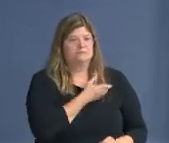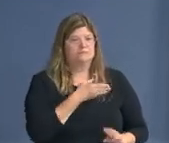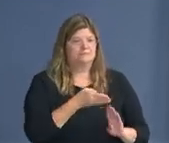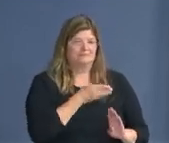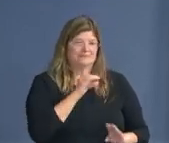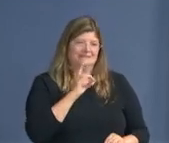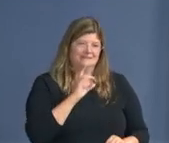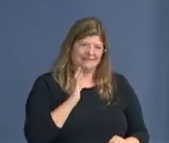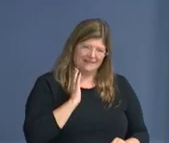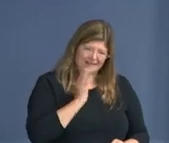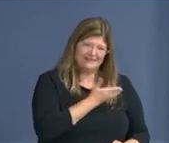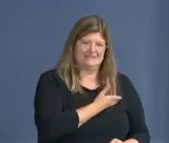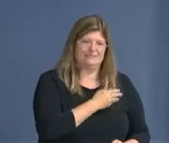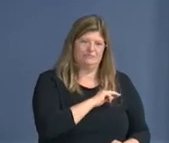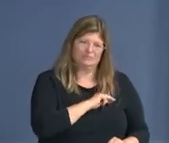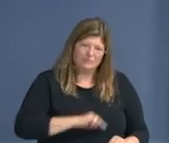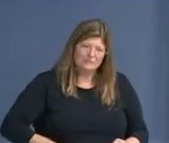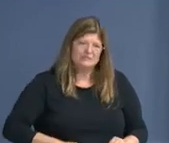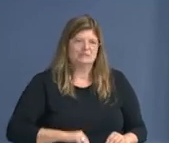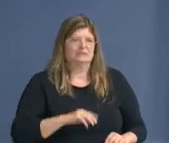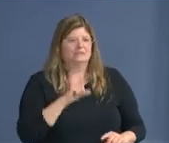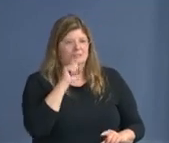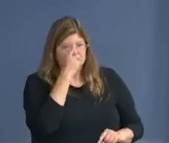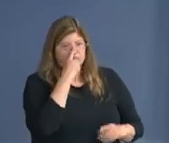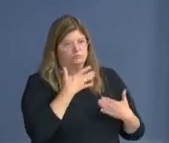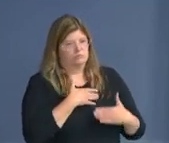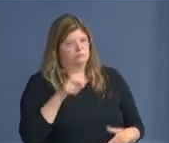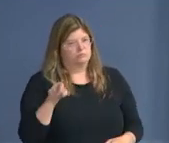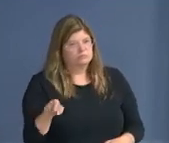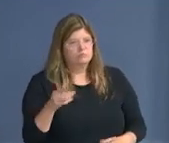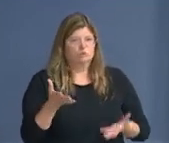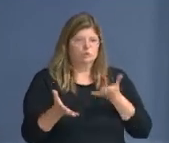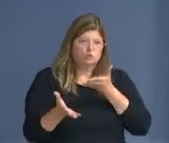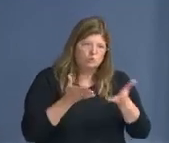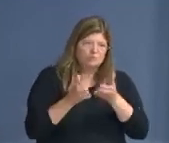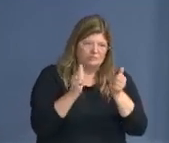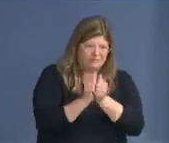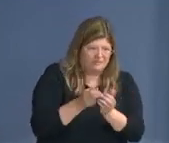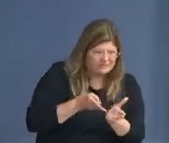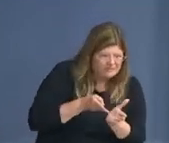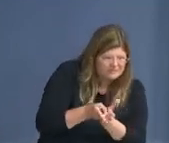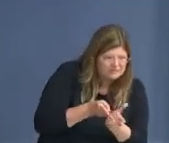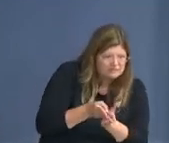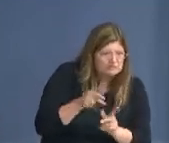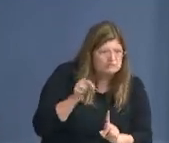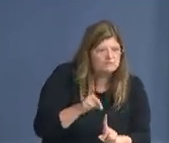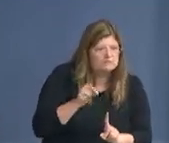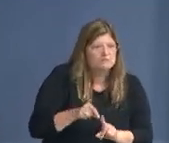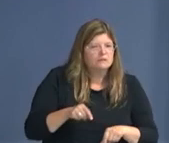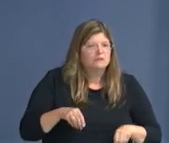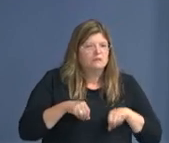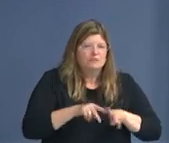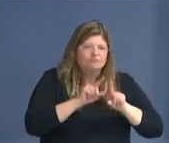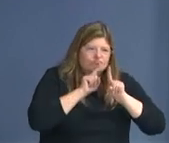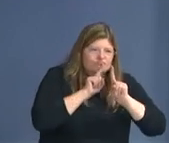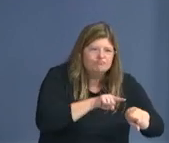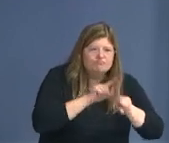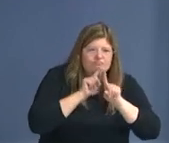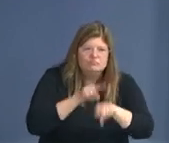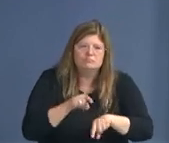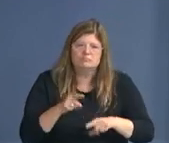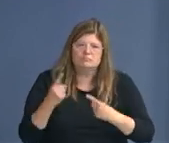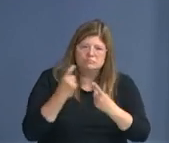he's honest, uh, he serves with integrity, uh, he gives us an opportunity to comment and respond, uh, and he